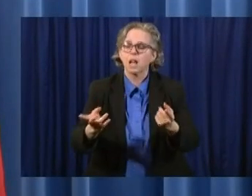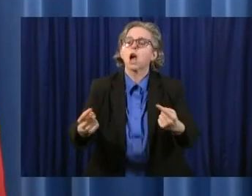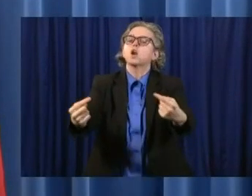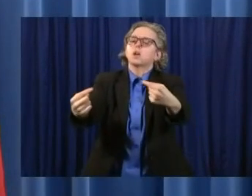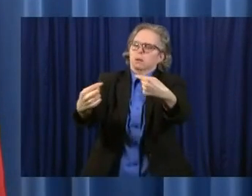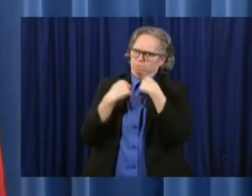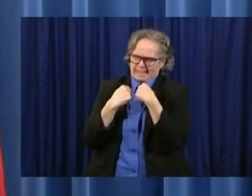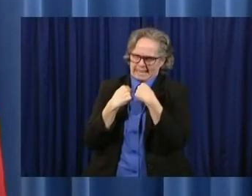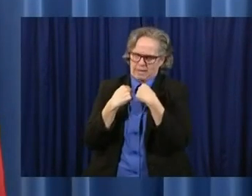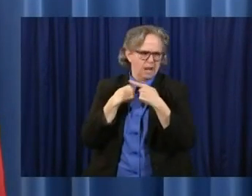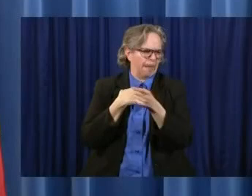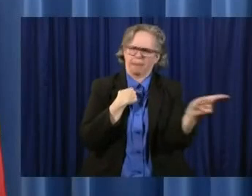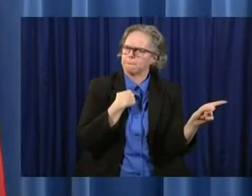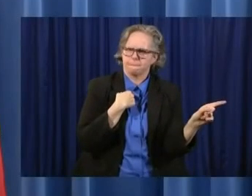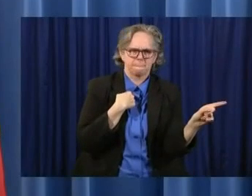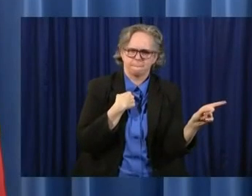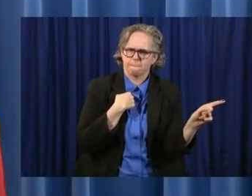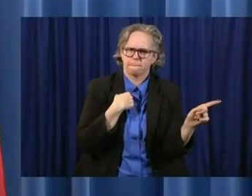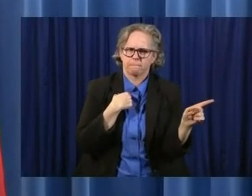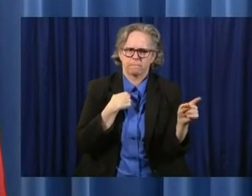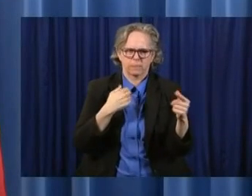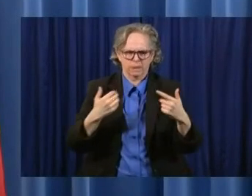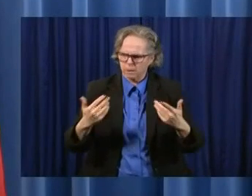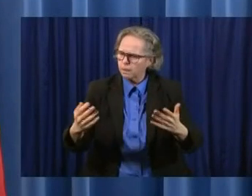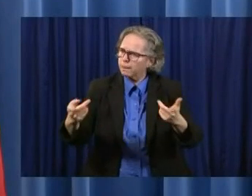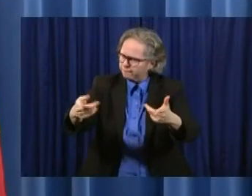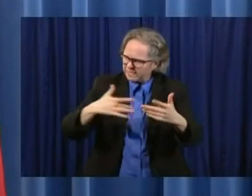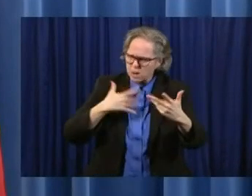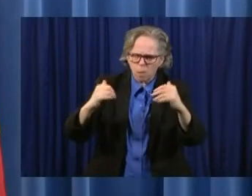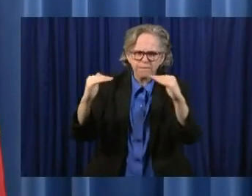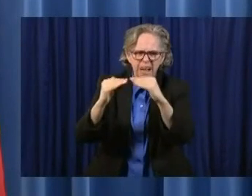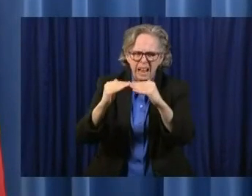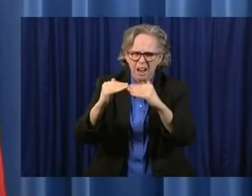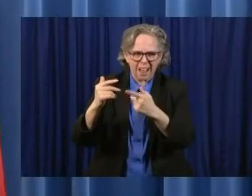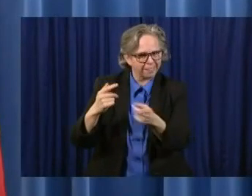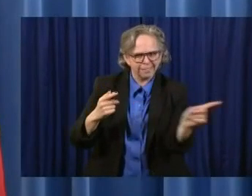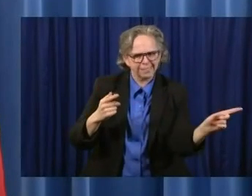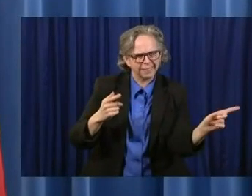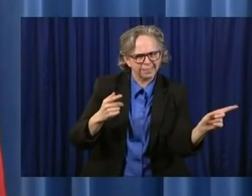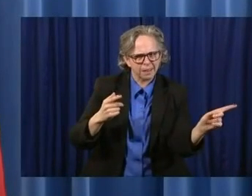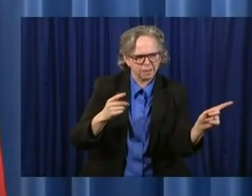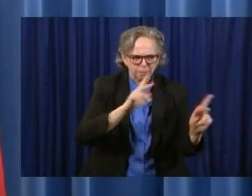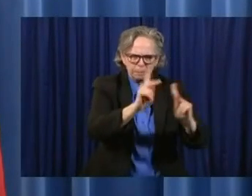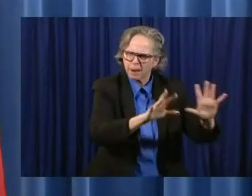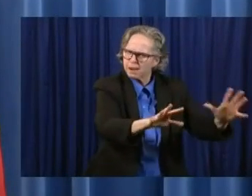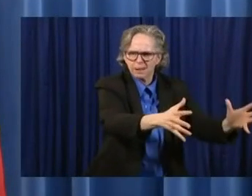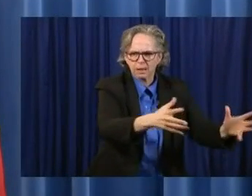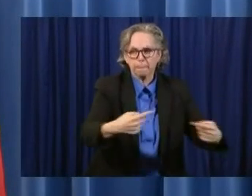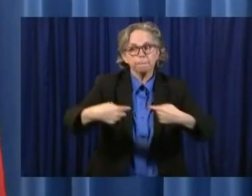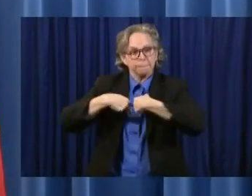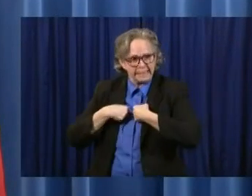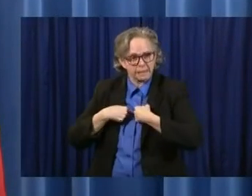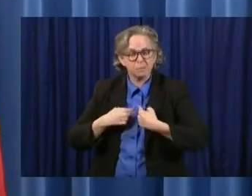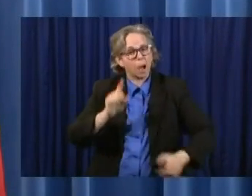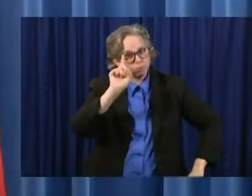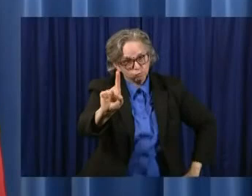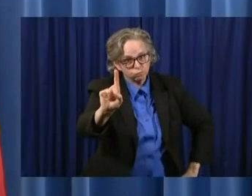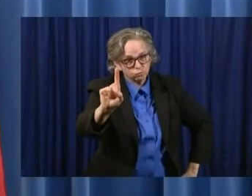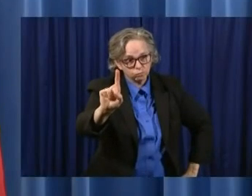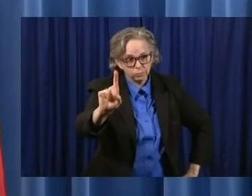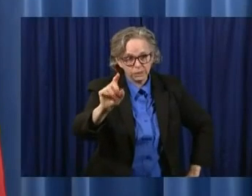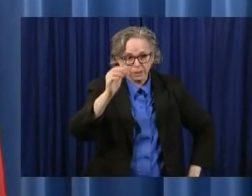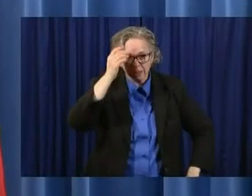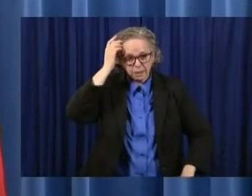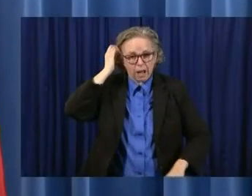I'm fair game. They're not. Let me say what else is not fair game. I'm the elected official.